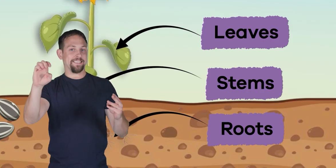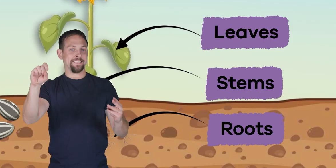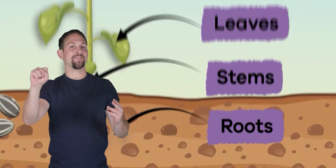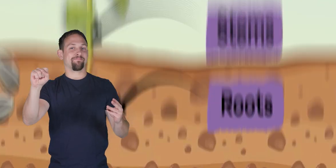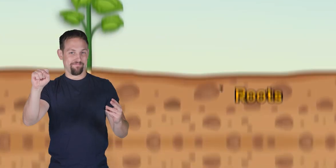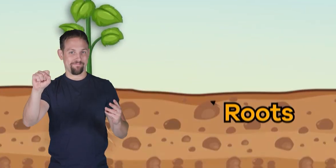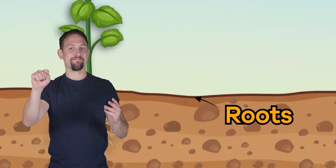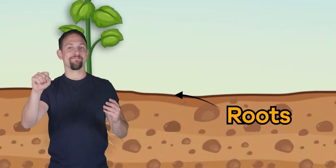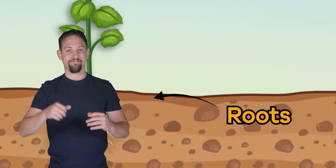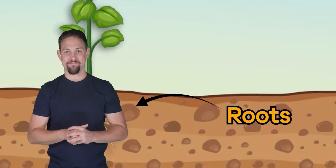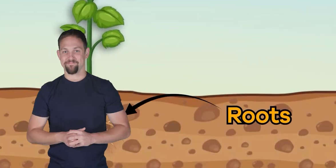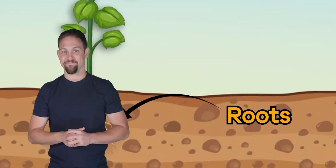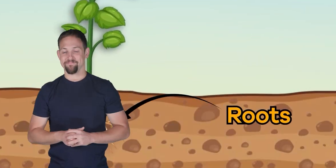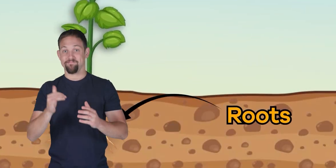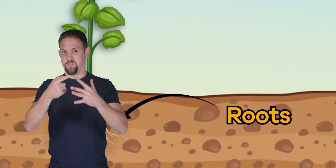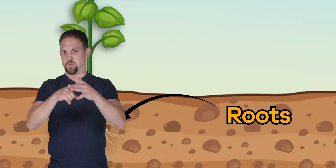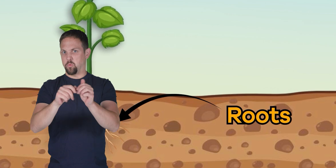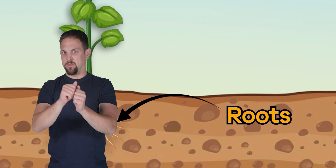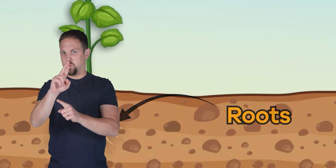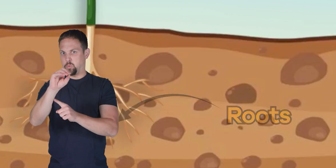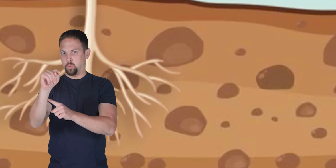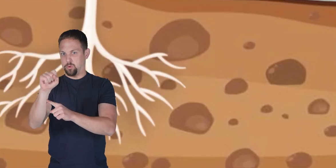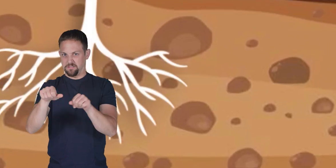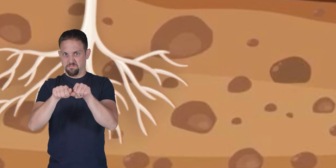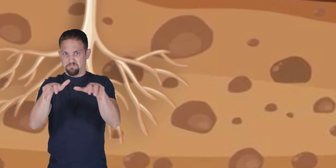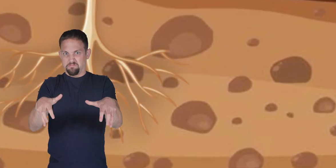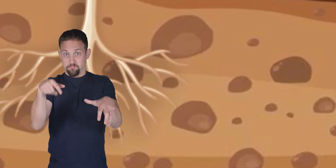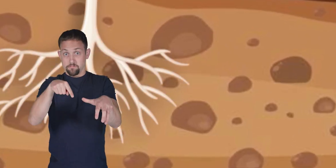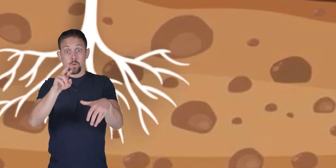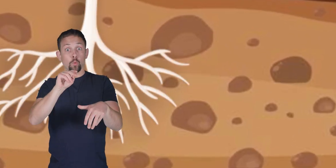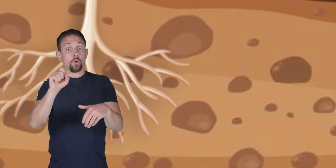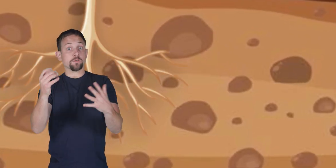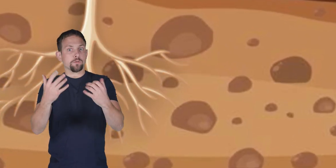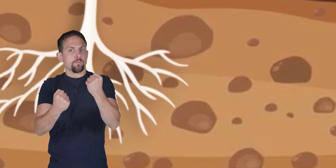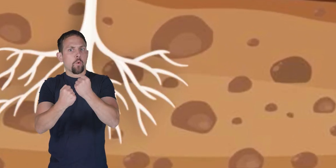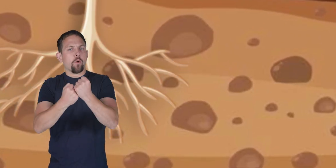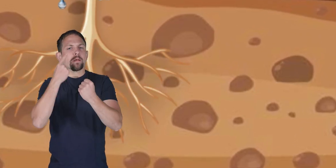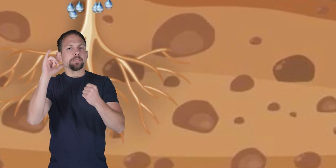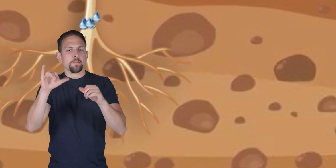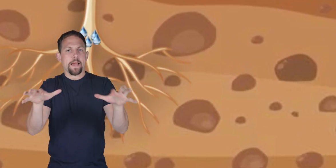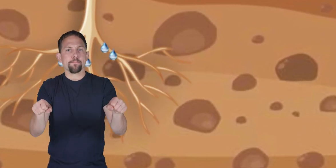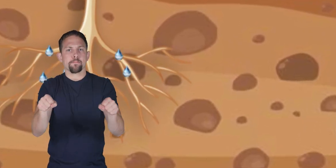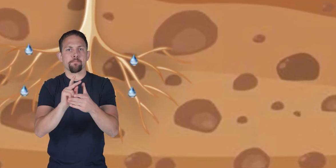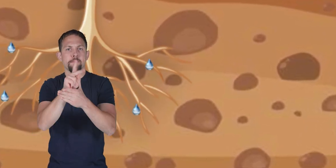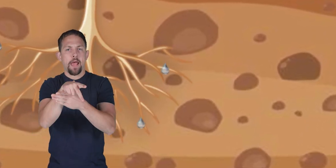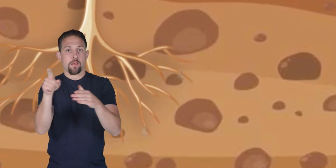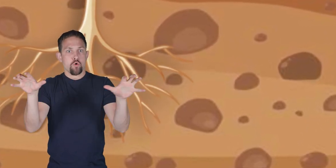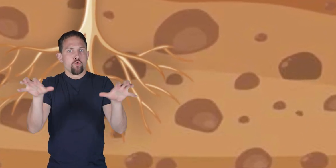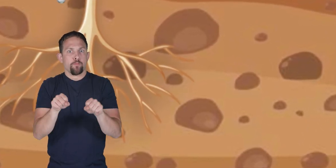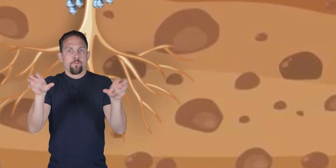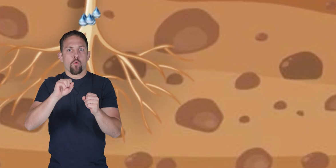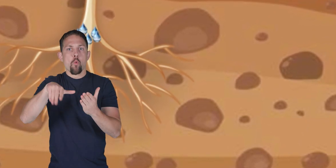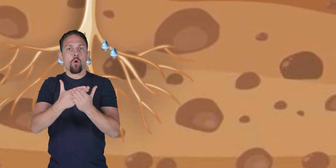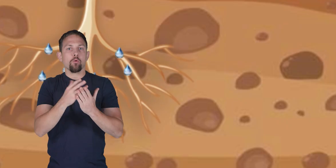let's start with the roots roots support and anchor a plant they absorb and carry the